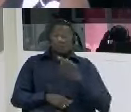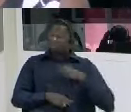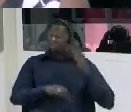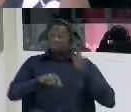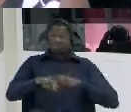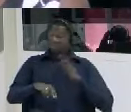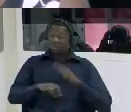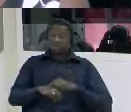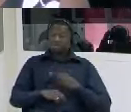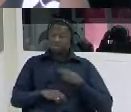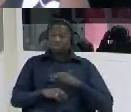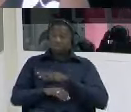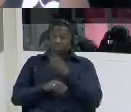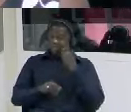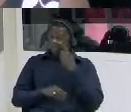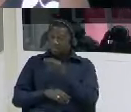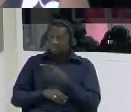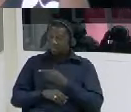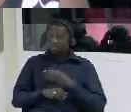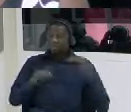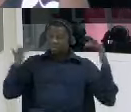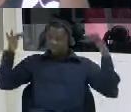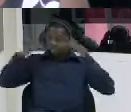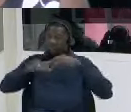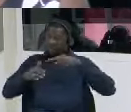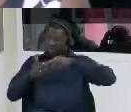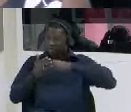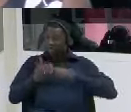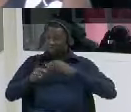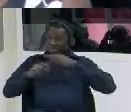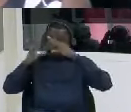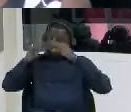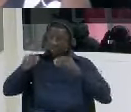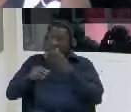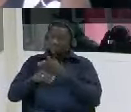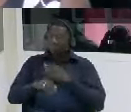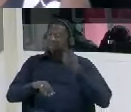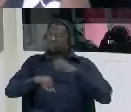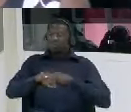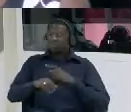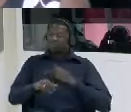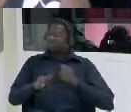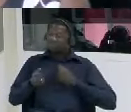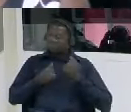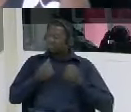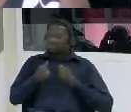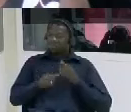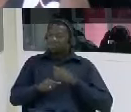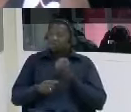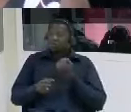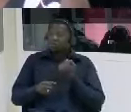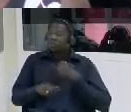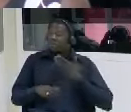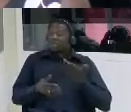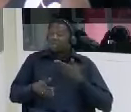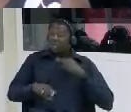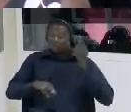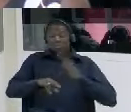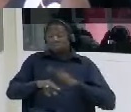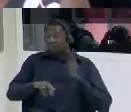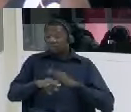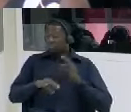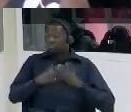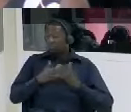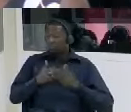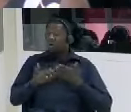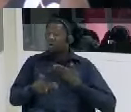beaten until he flat he was lying on the conference center by then he was already beating and that is where